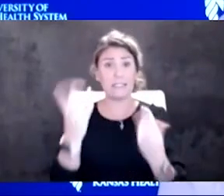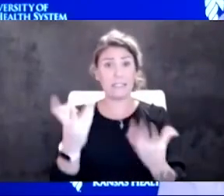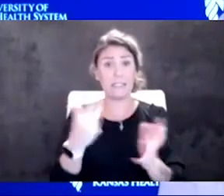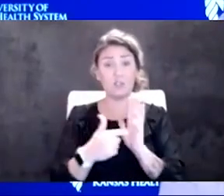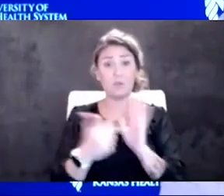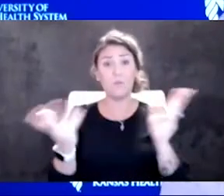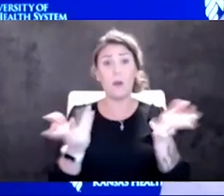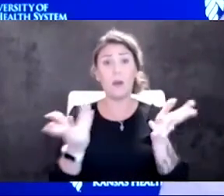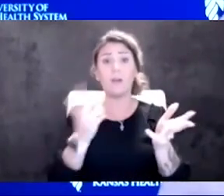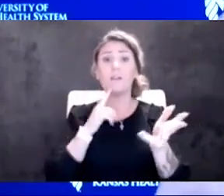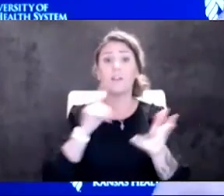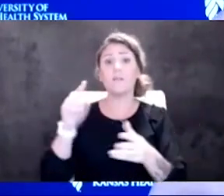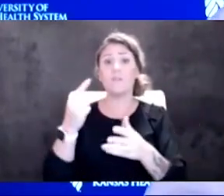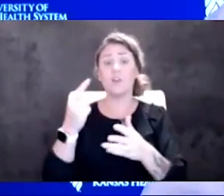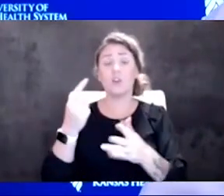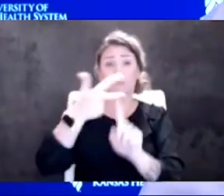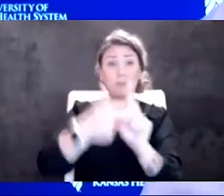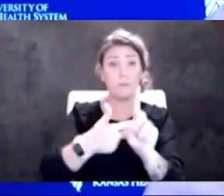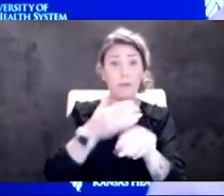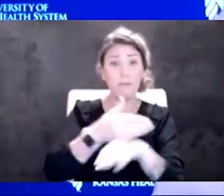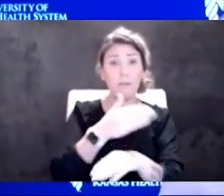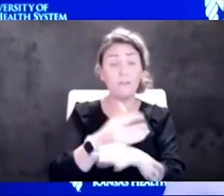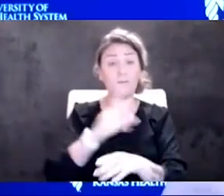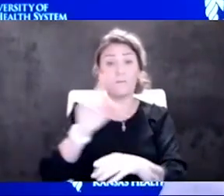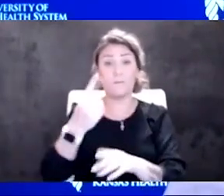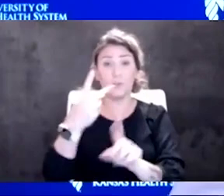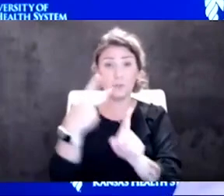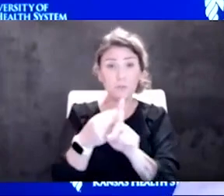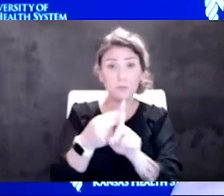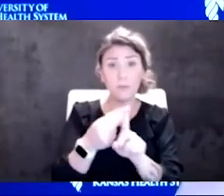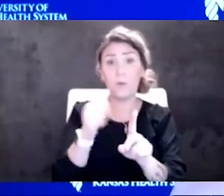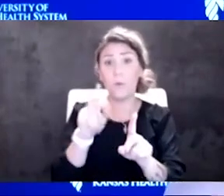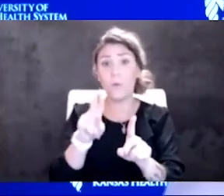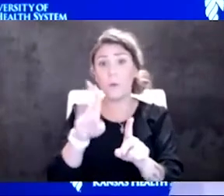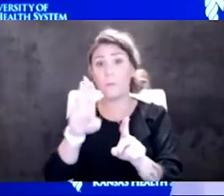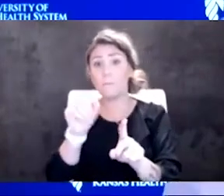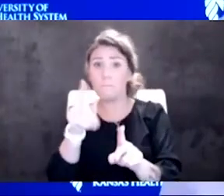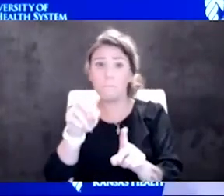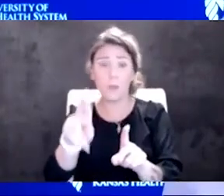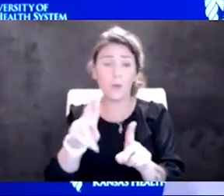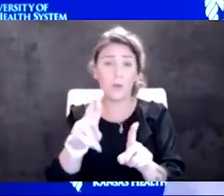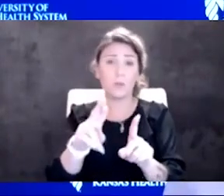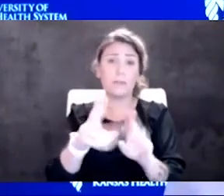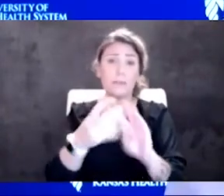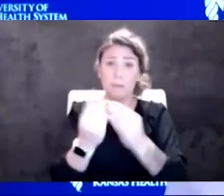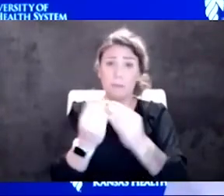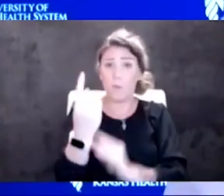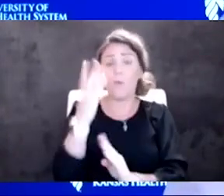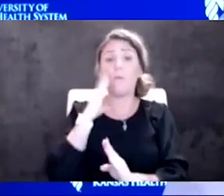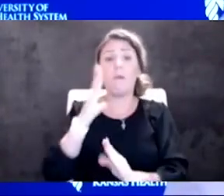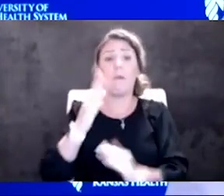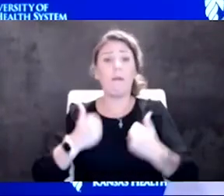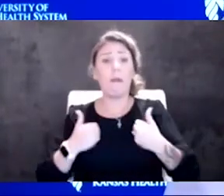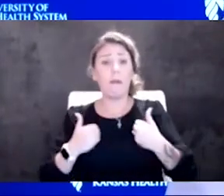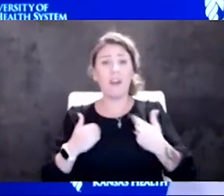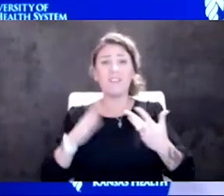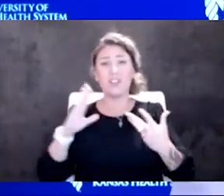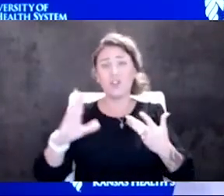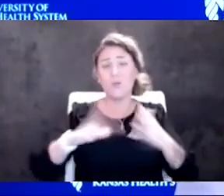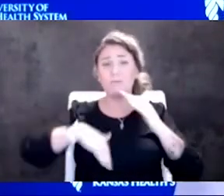first three months after that additional dose or that booster dose, you are number one, going to have your kind of maximal